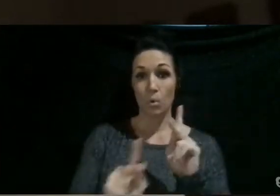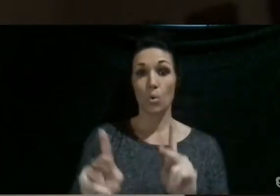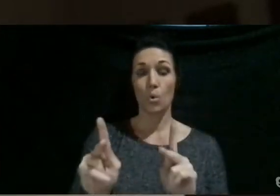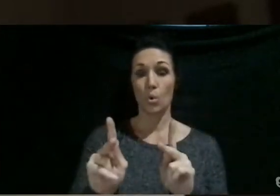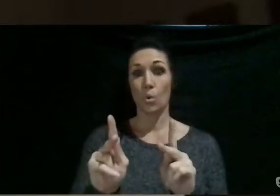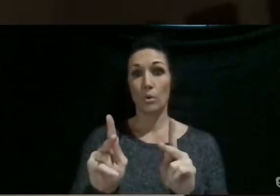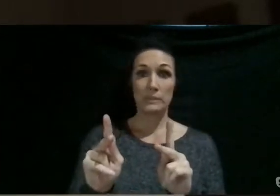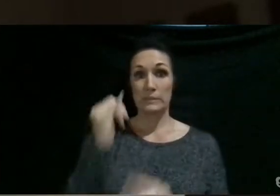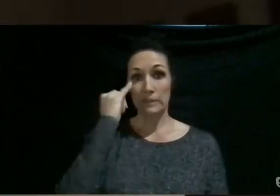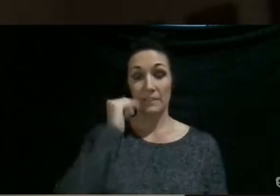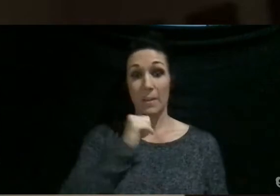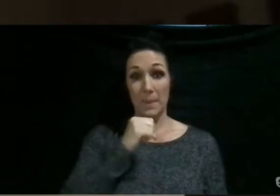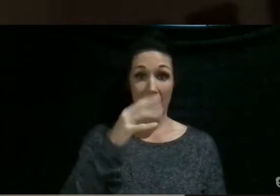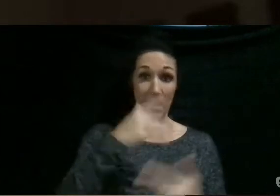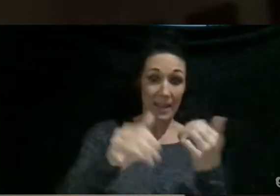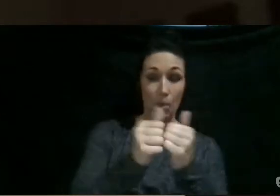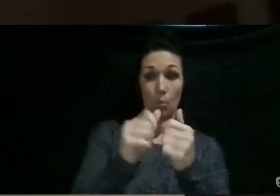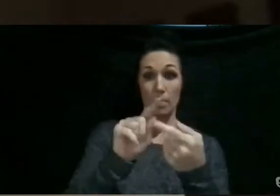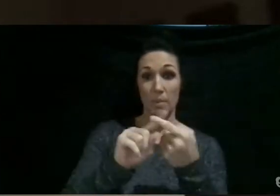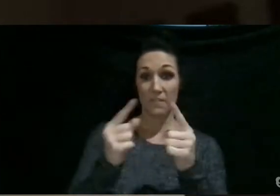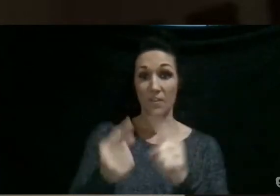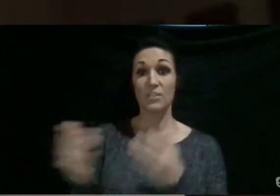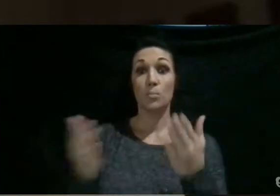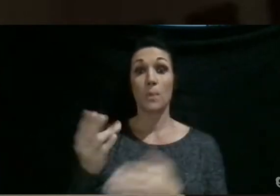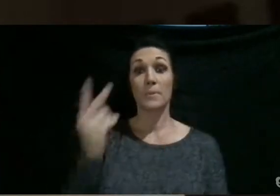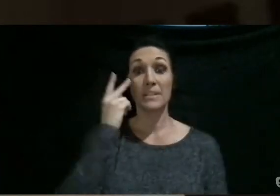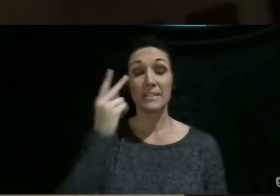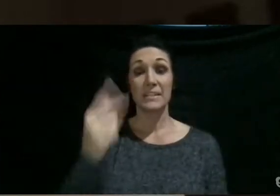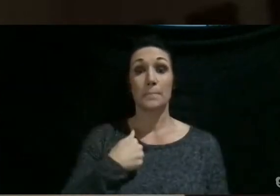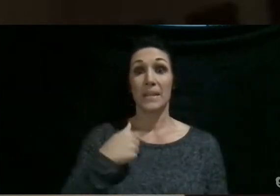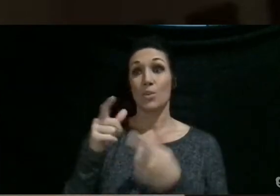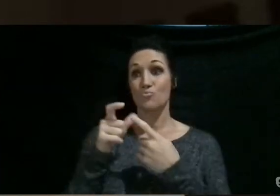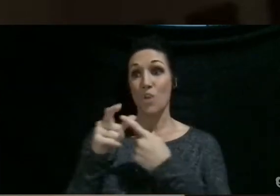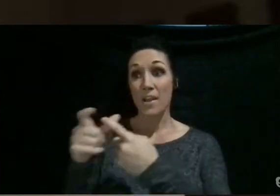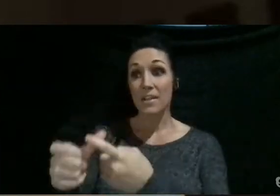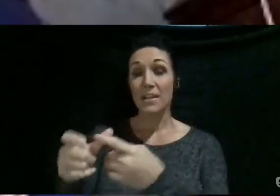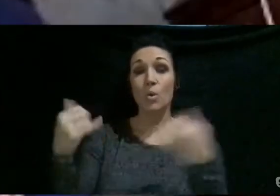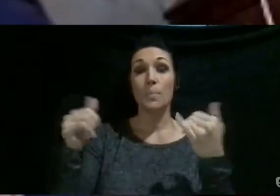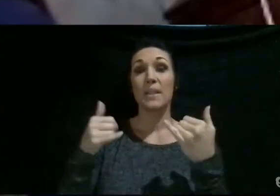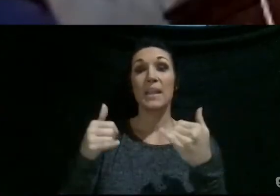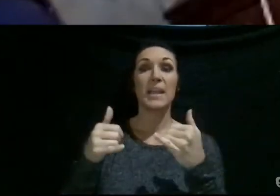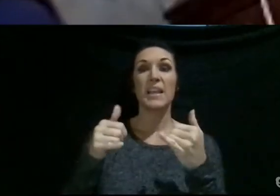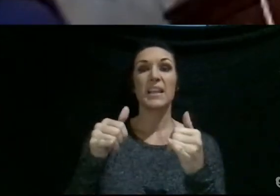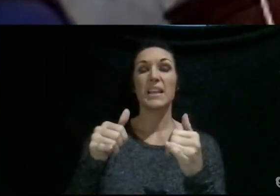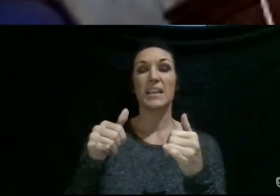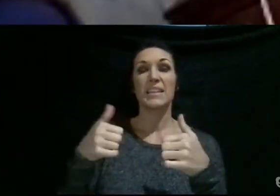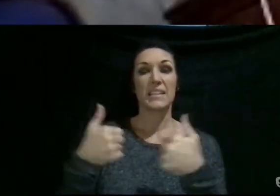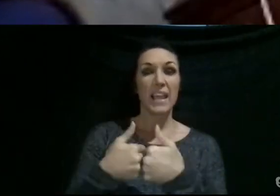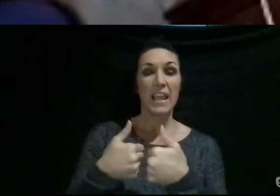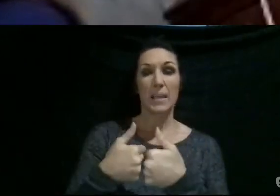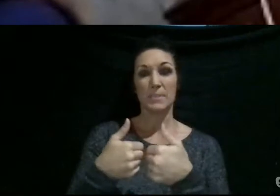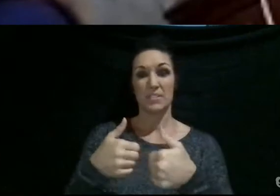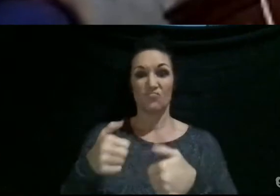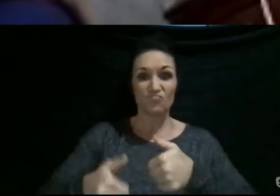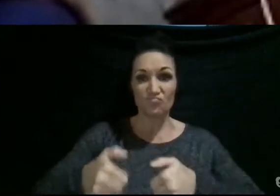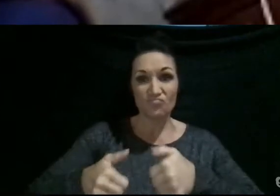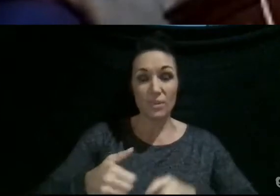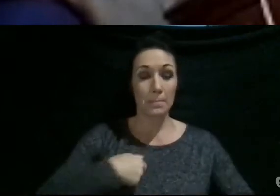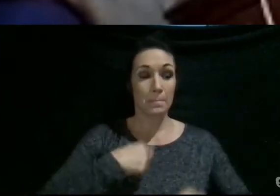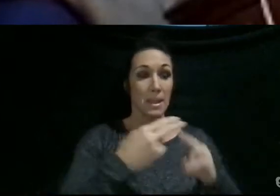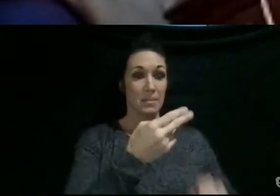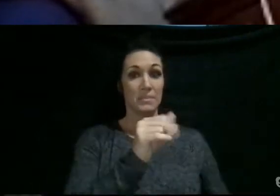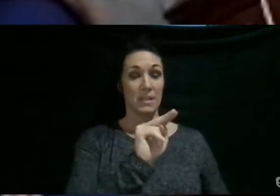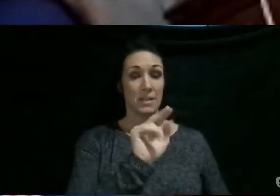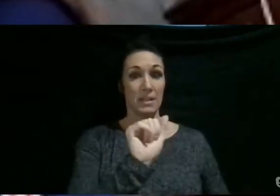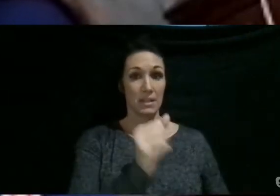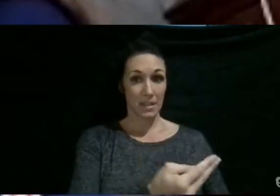times I'm not hanging out with my friends or anybody, you will probably see me either running or playing video games. Hi, I'm Hannah. I am a